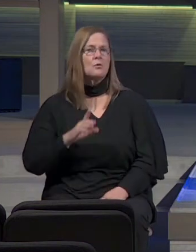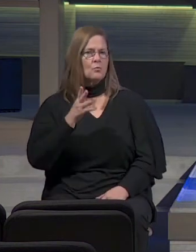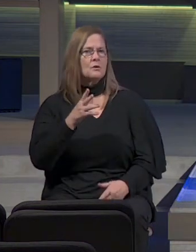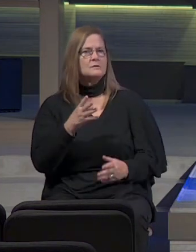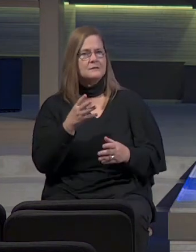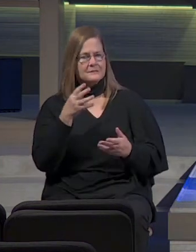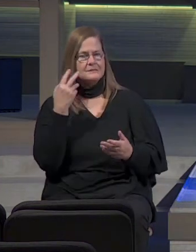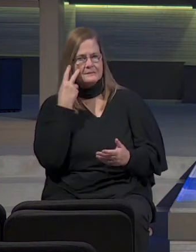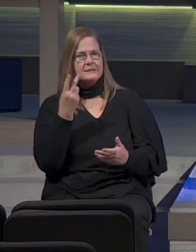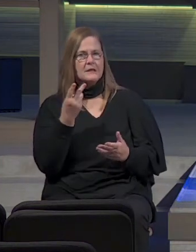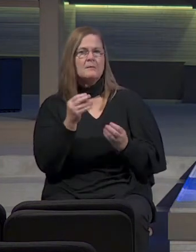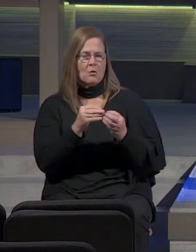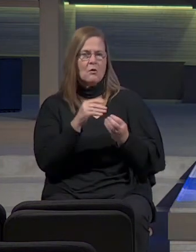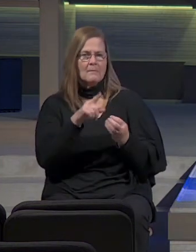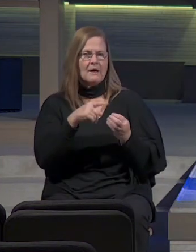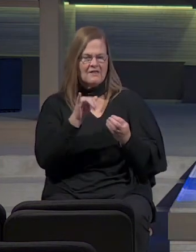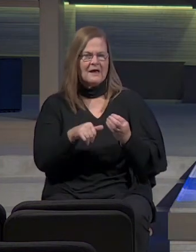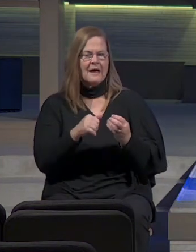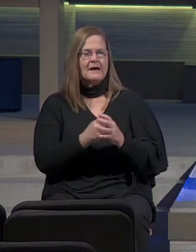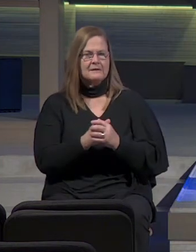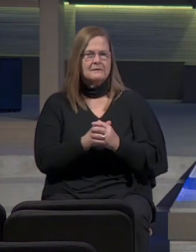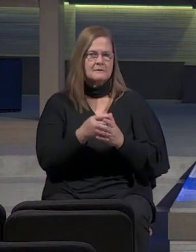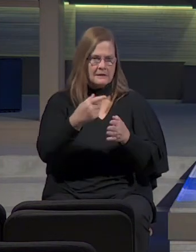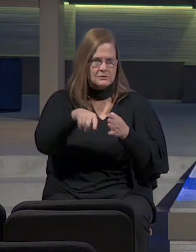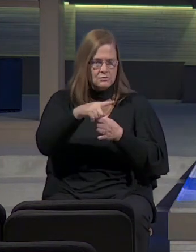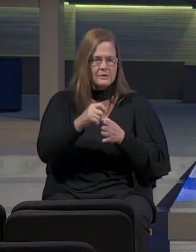That's really my suspicion.